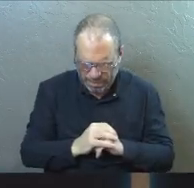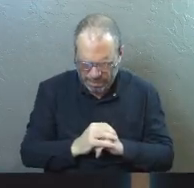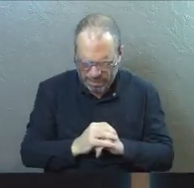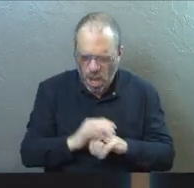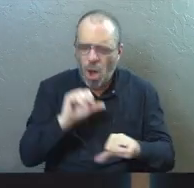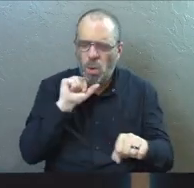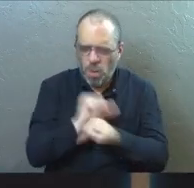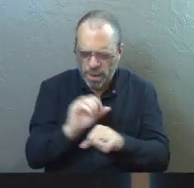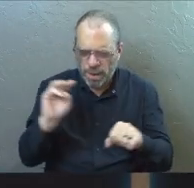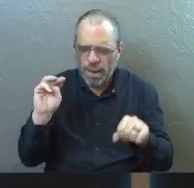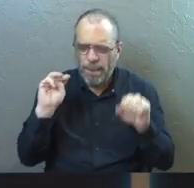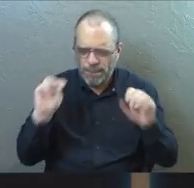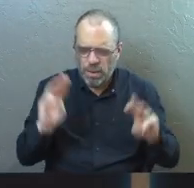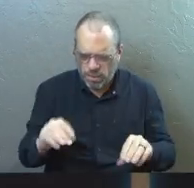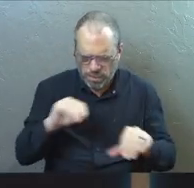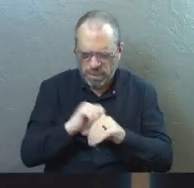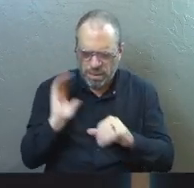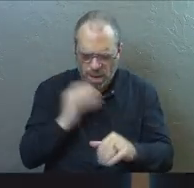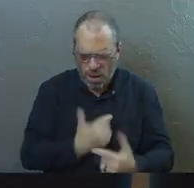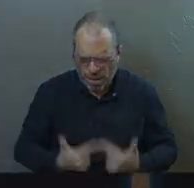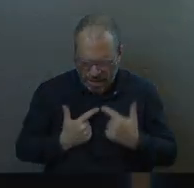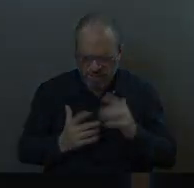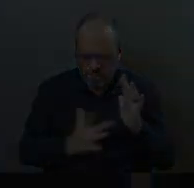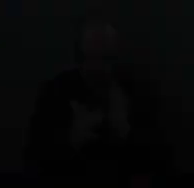Work miracles in our life. In Christ's name, amen.